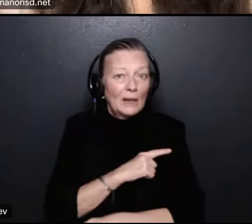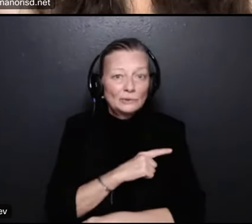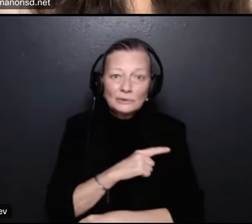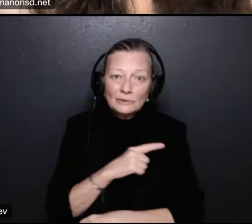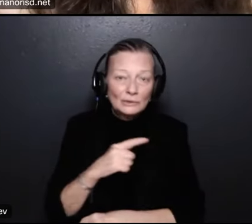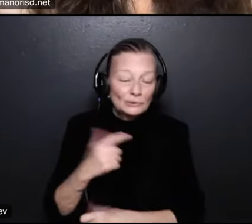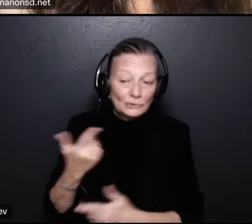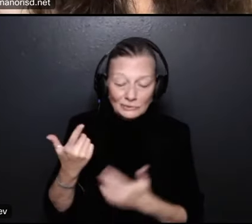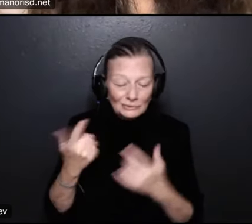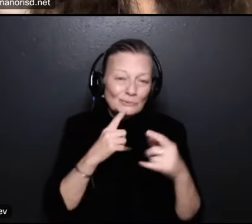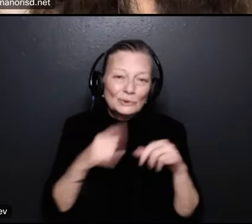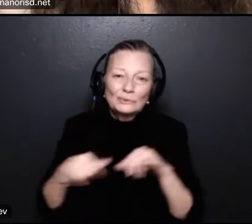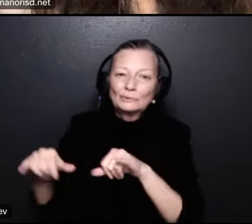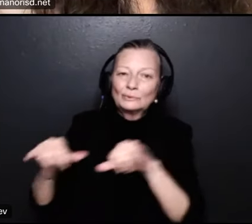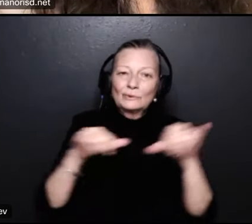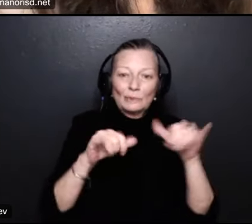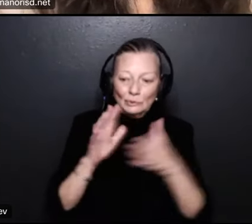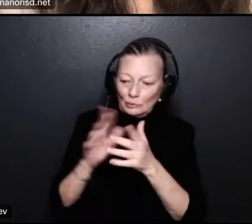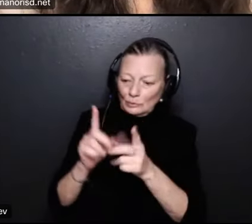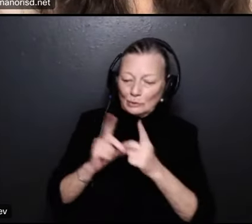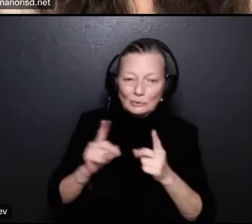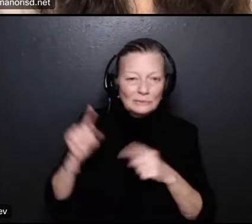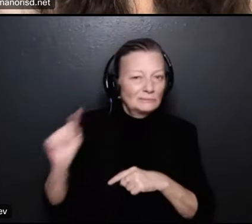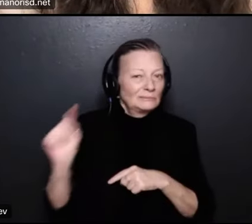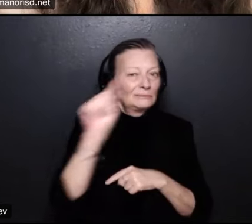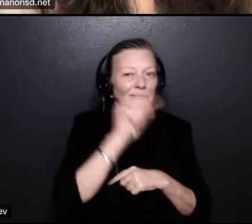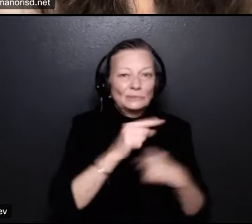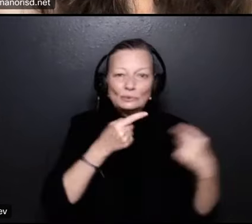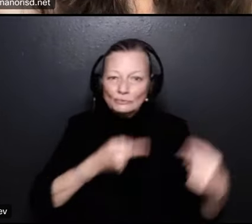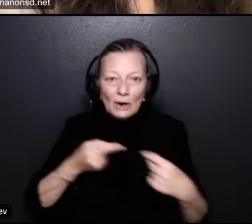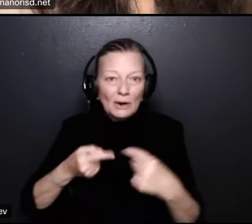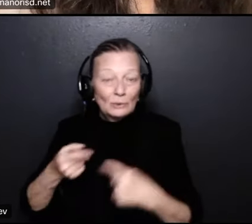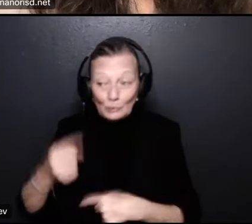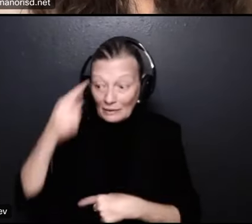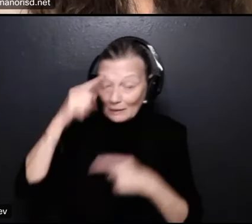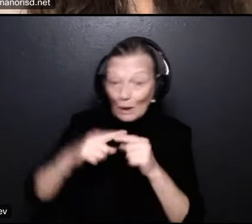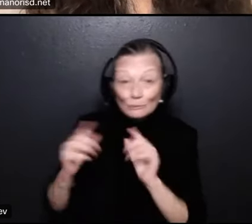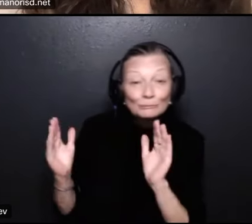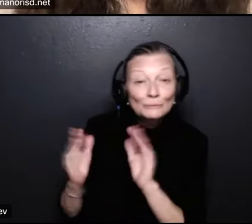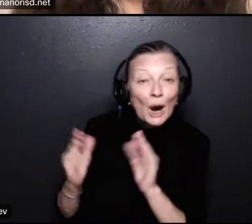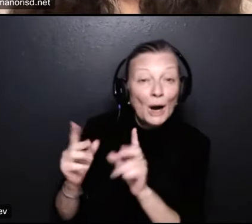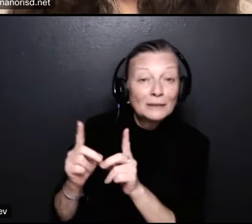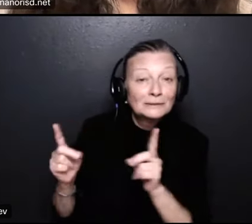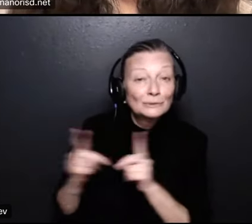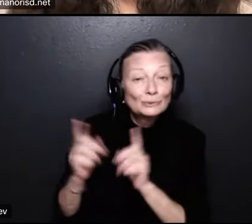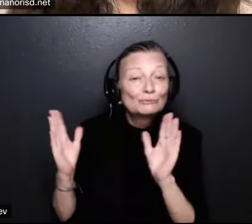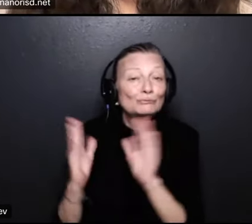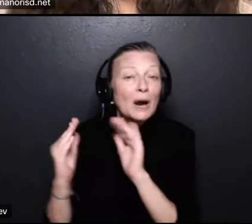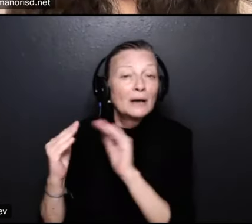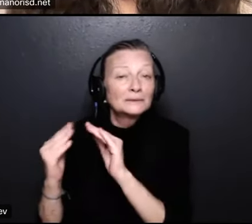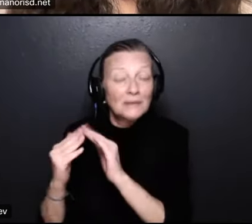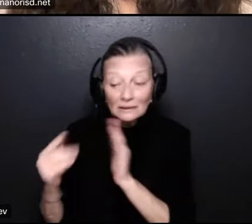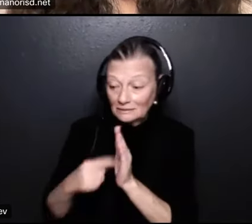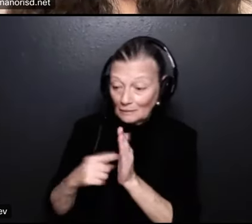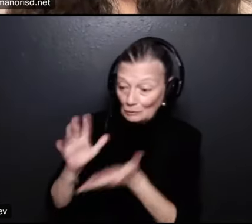people are struggling in the school district and especially if you start thinking about smaller districts if any of you out there are from small towns sometimes the school district